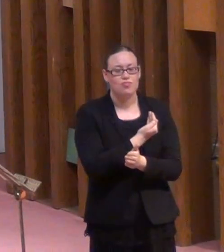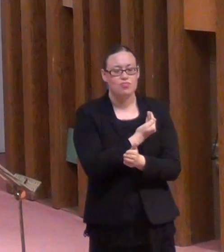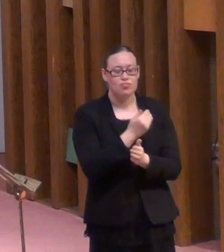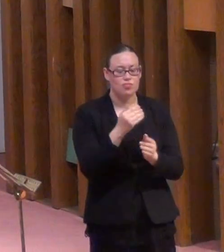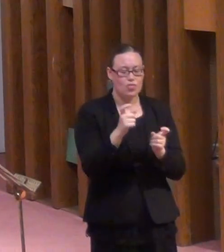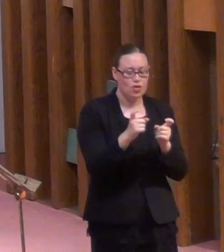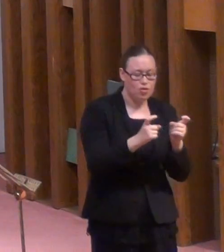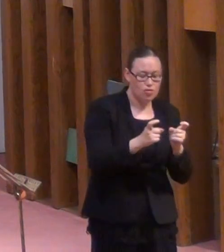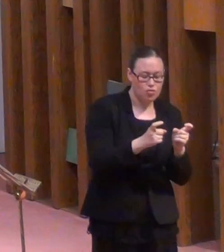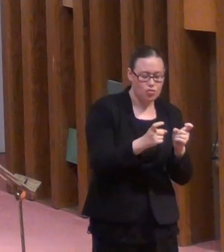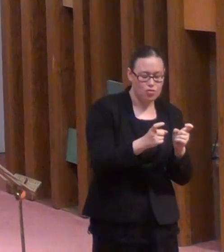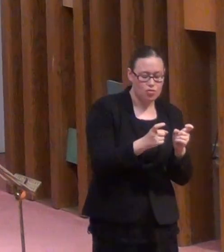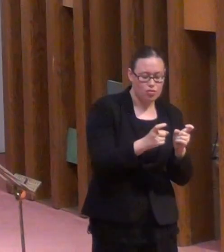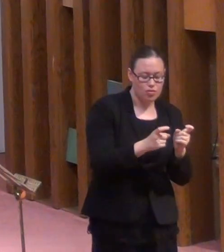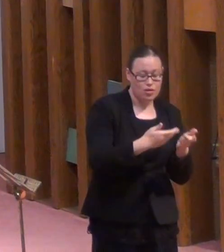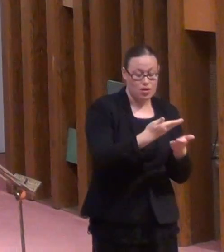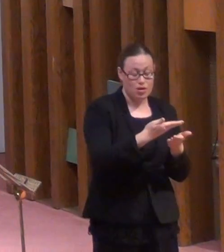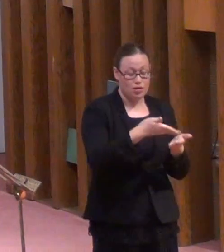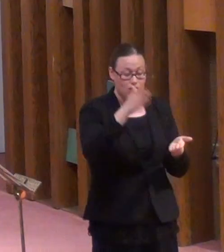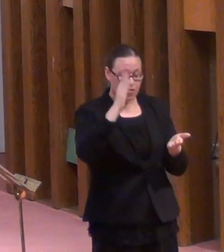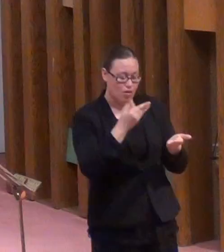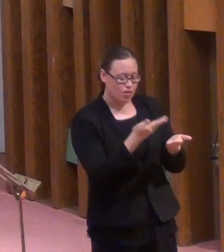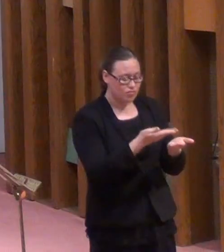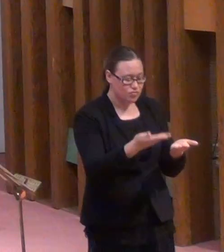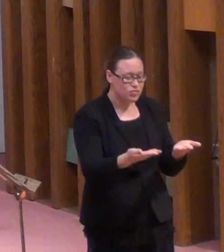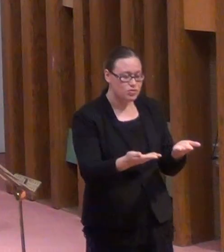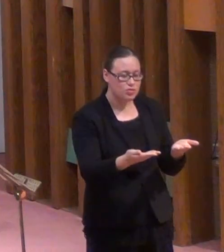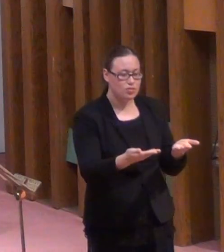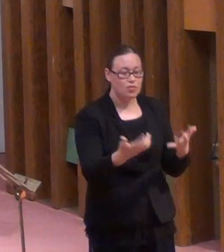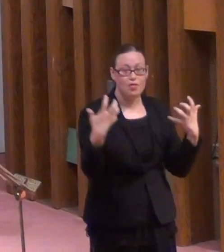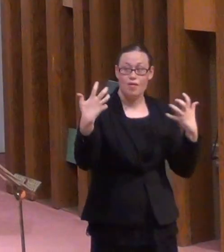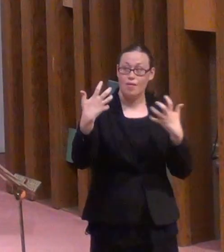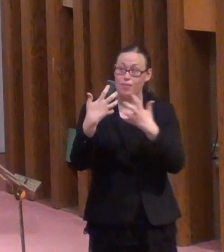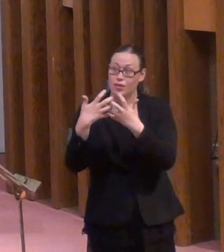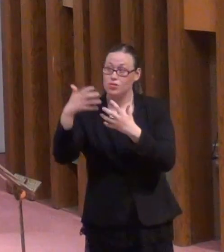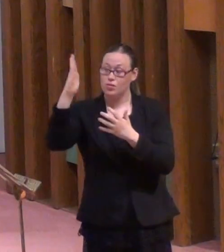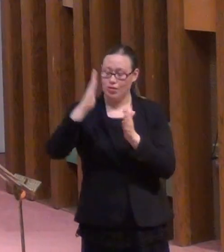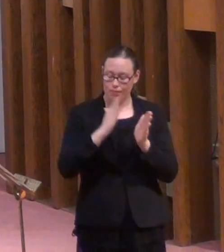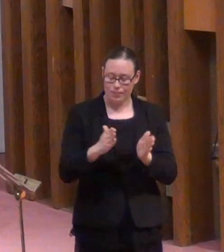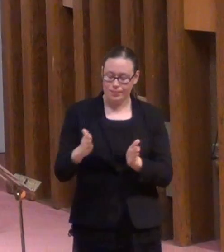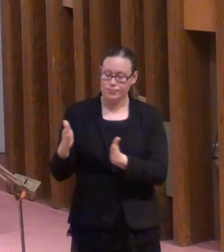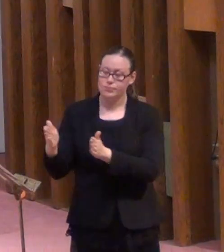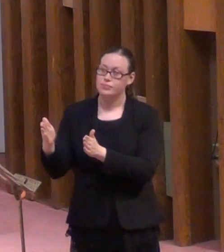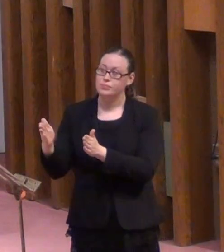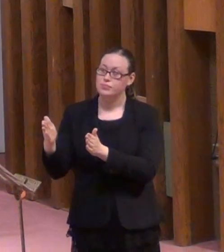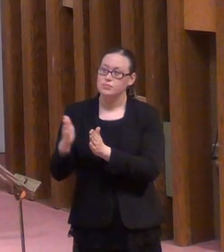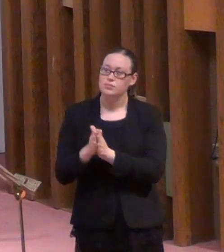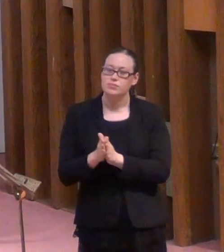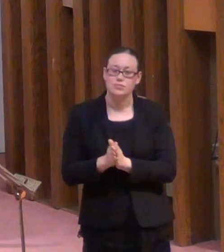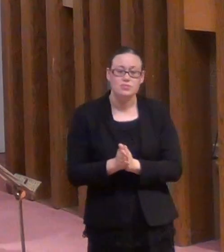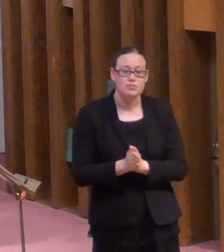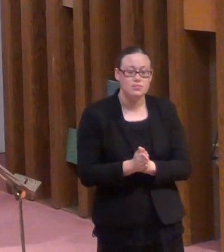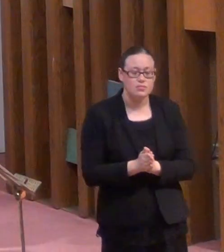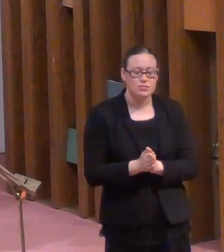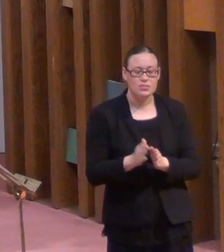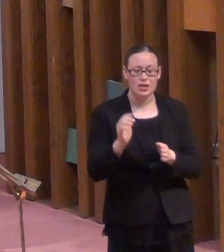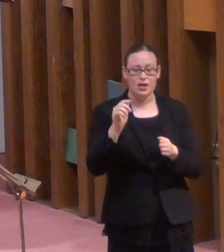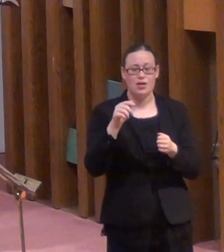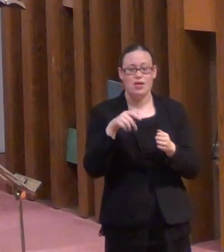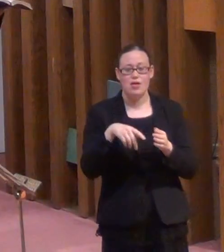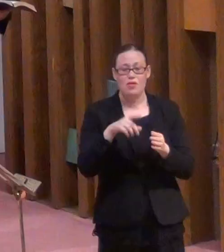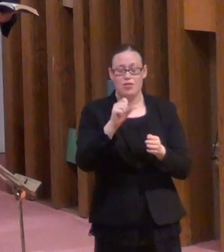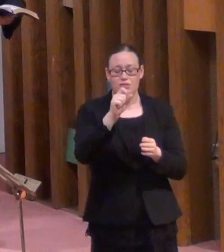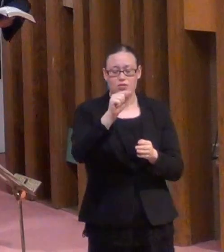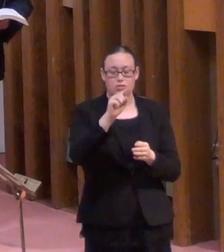resources according to God's will. Now, because it is a discipline, it is something that requires